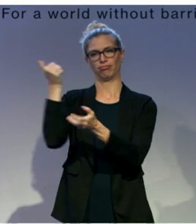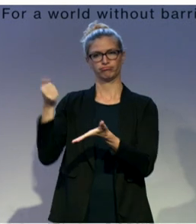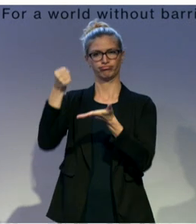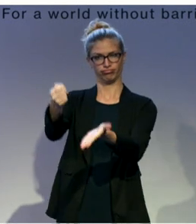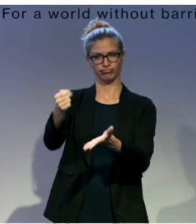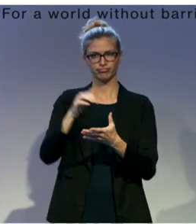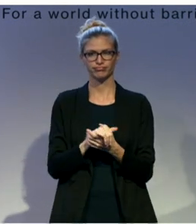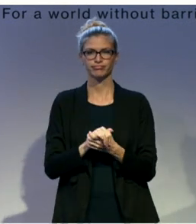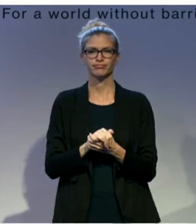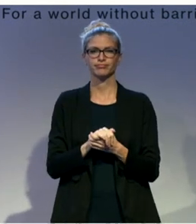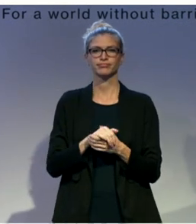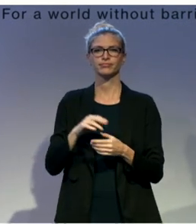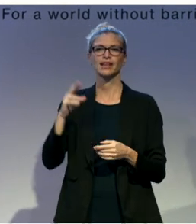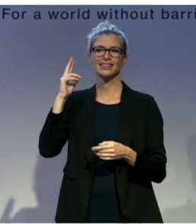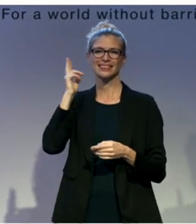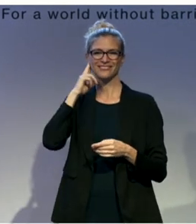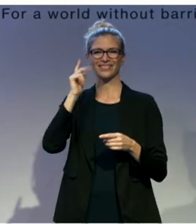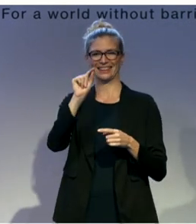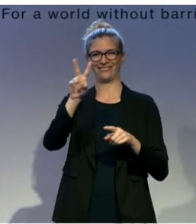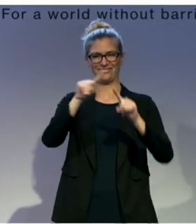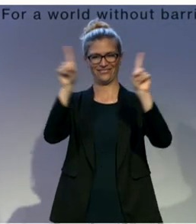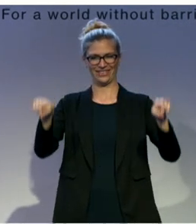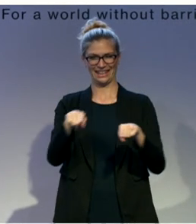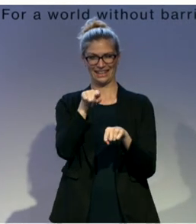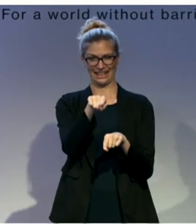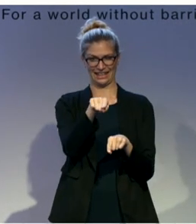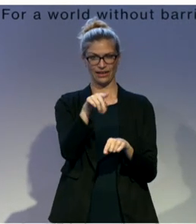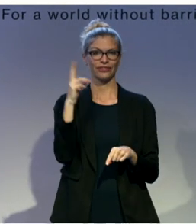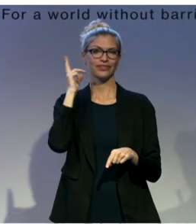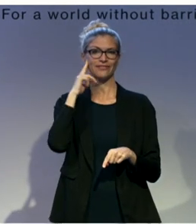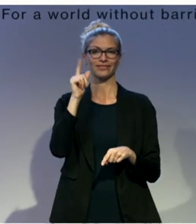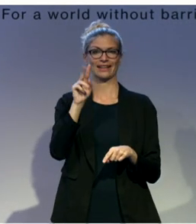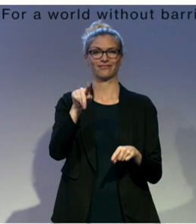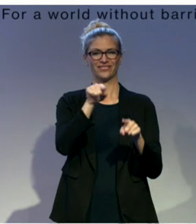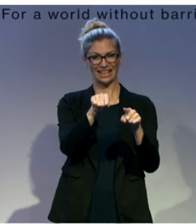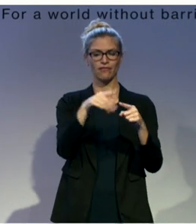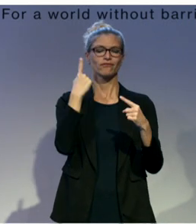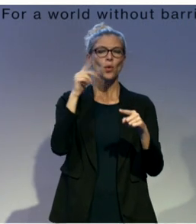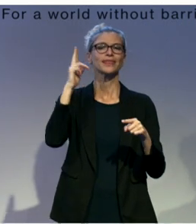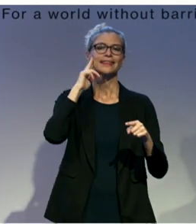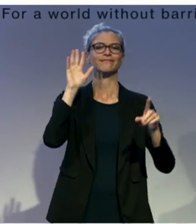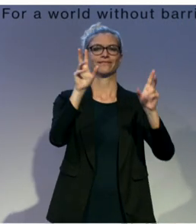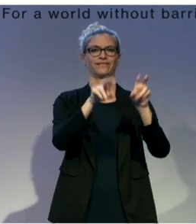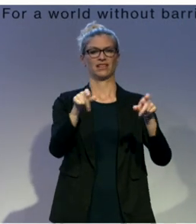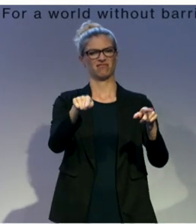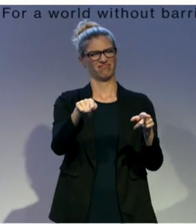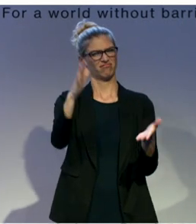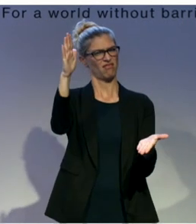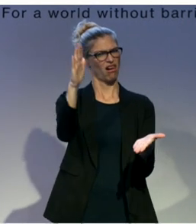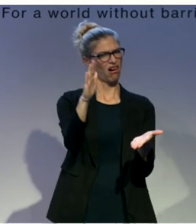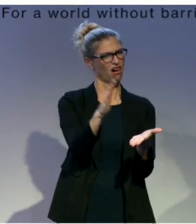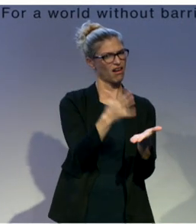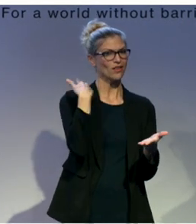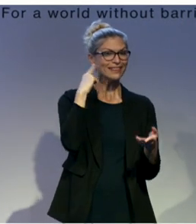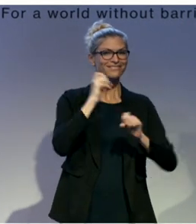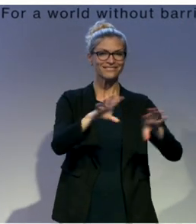in South Africa. We have a channel for the deaf, or we had a channel that's unfortunately been discontinued, but we had